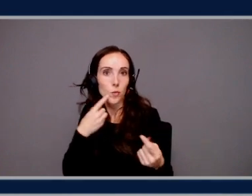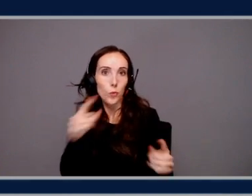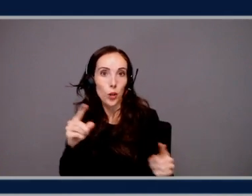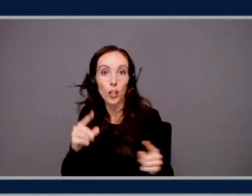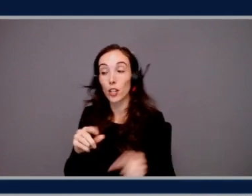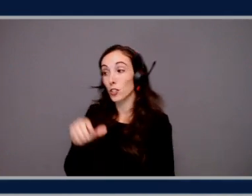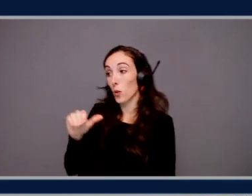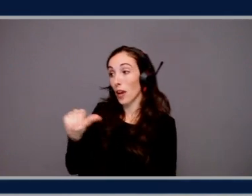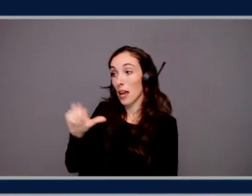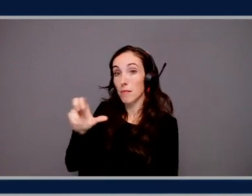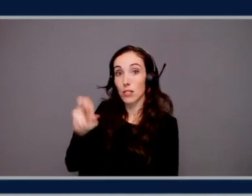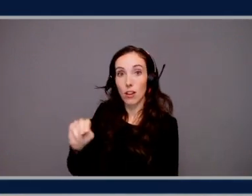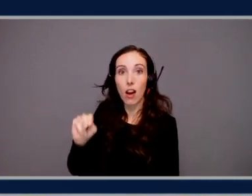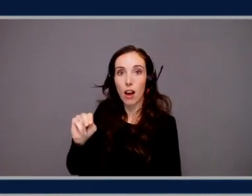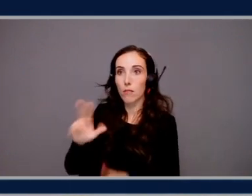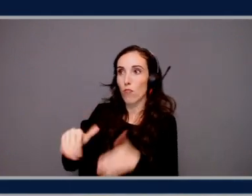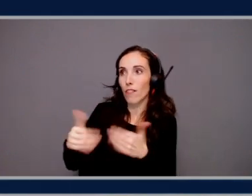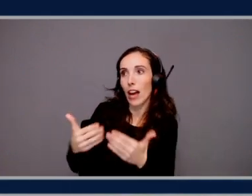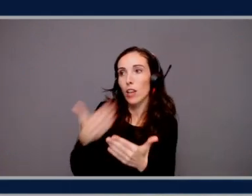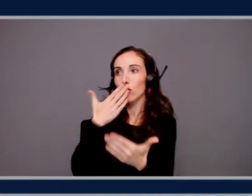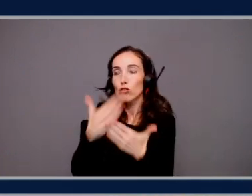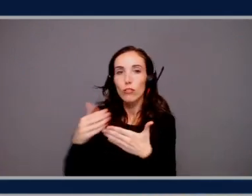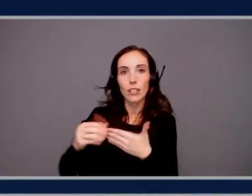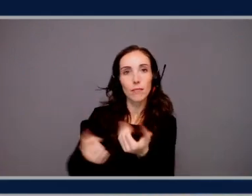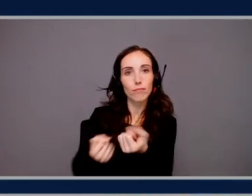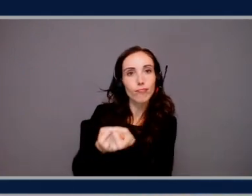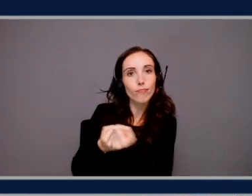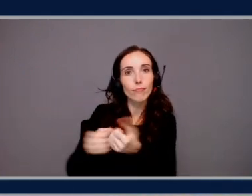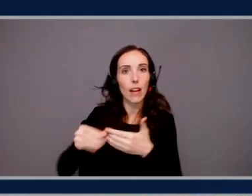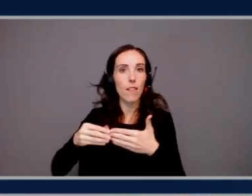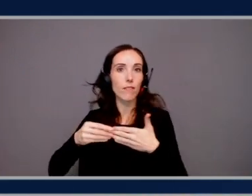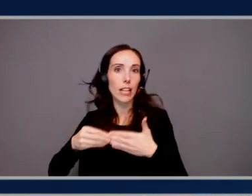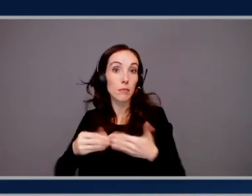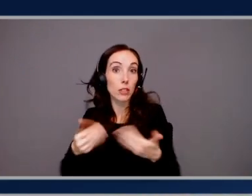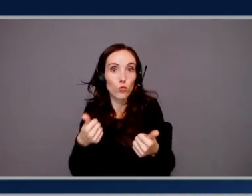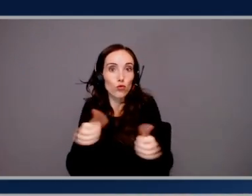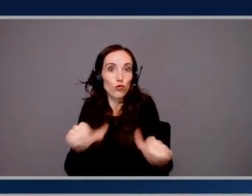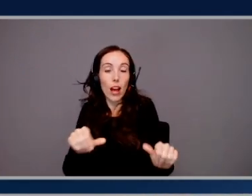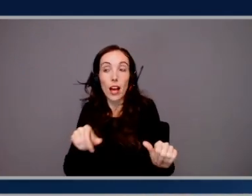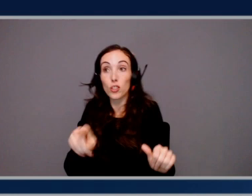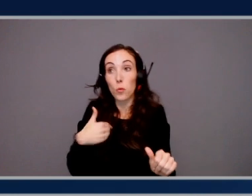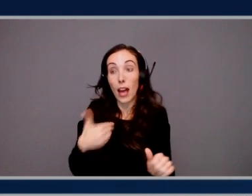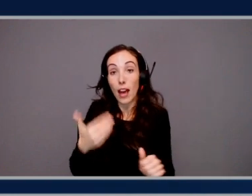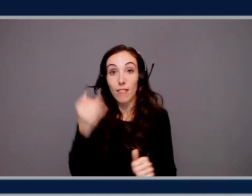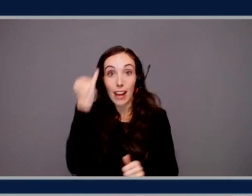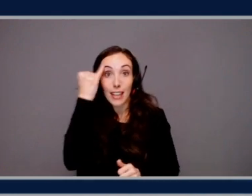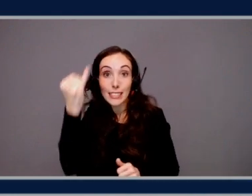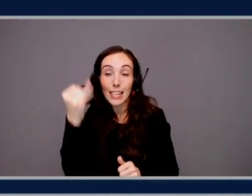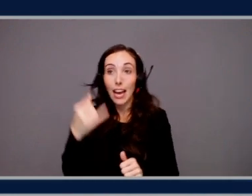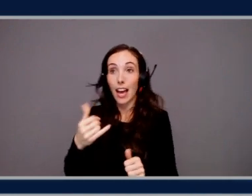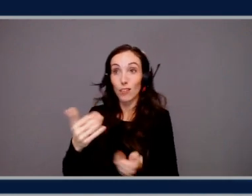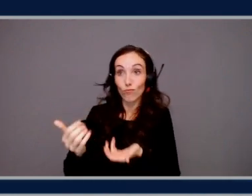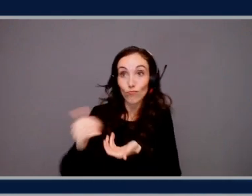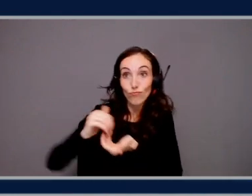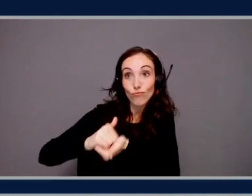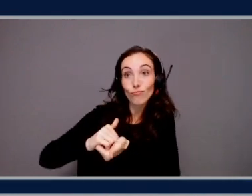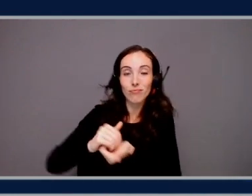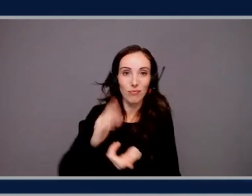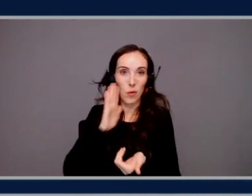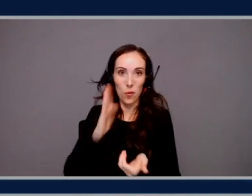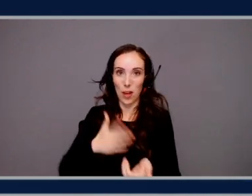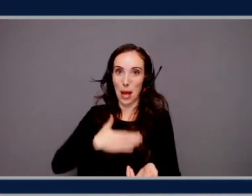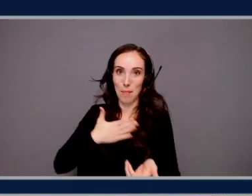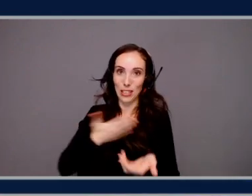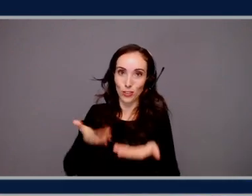gives us the ability and flexibility to try new things with you. And so if you have an idea that you want to experiment, we're happy to help facilitate that and Amazon will help participate.